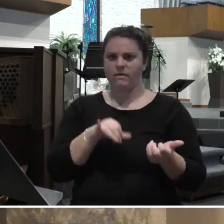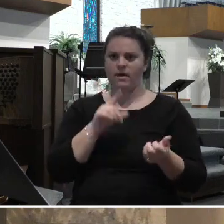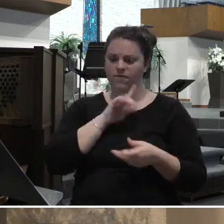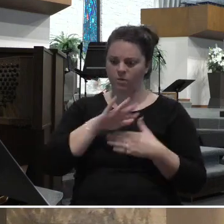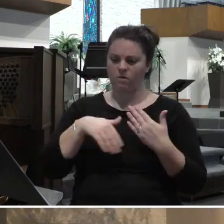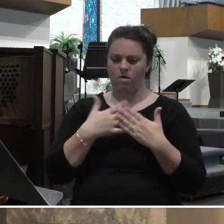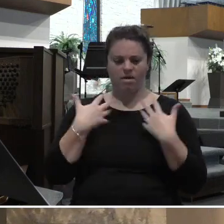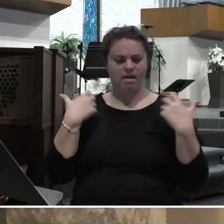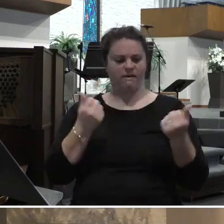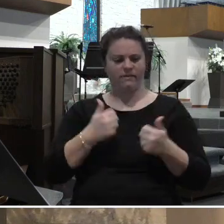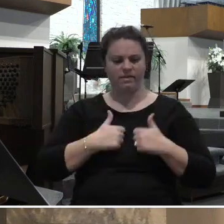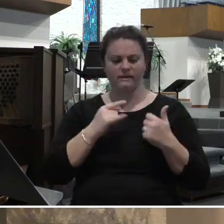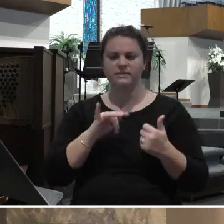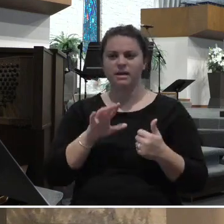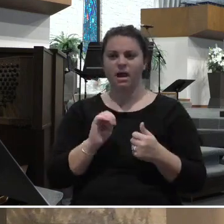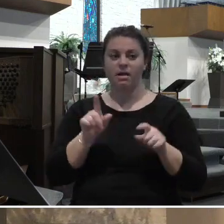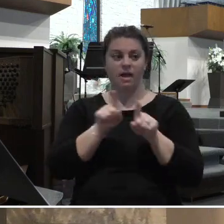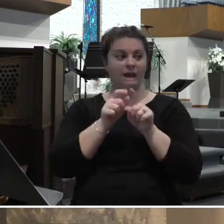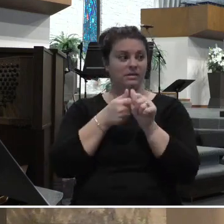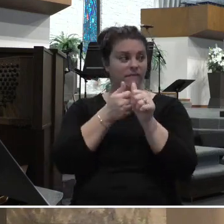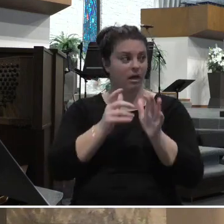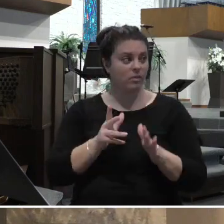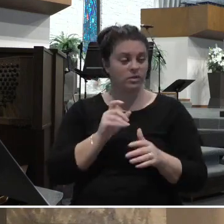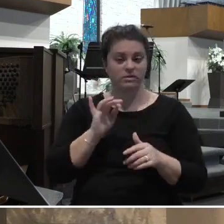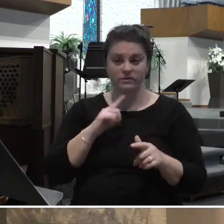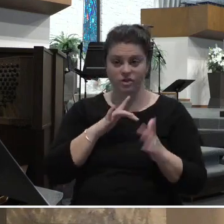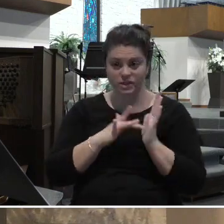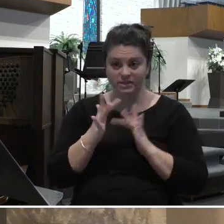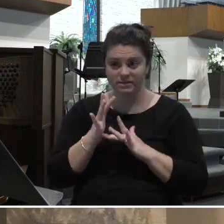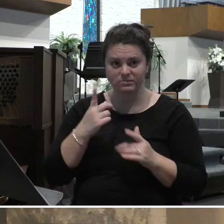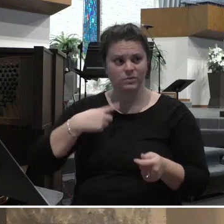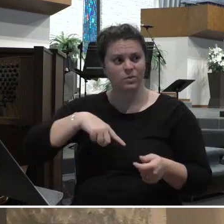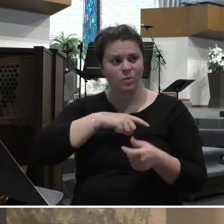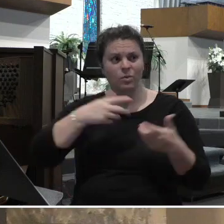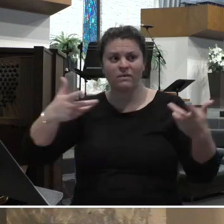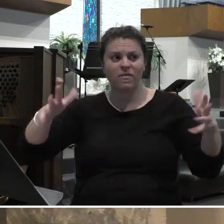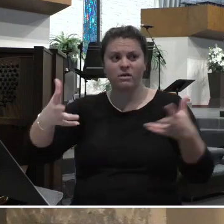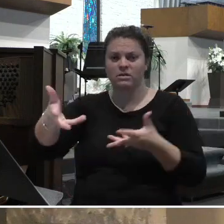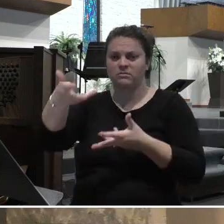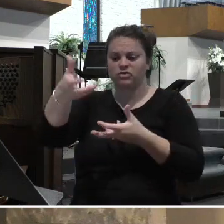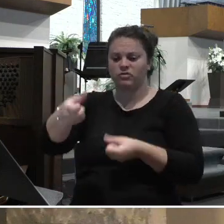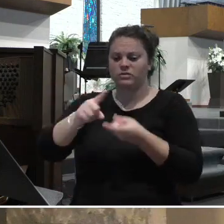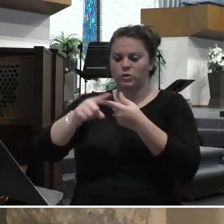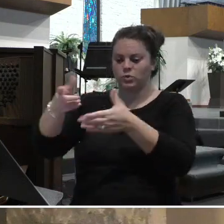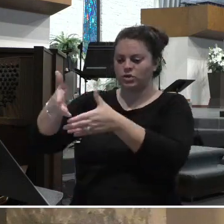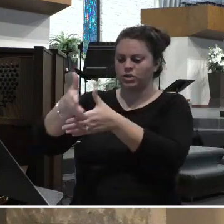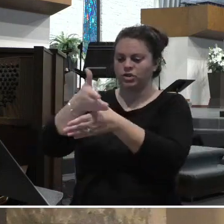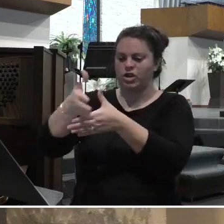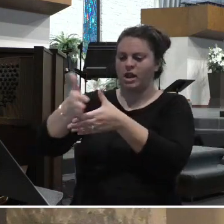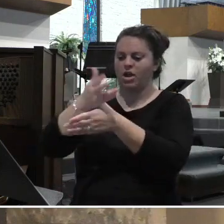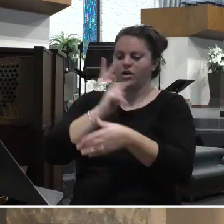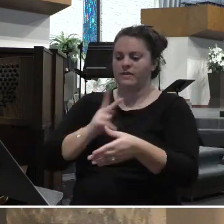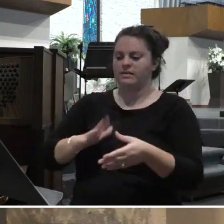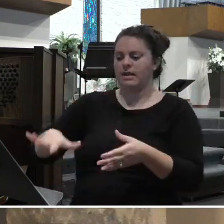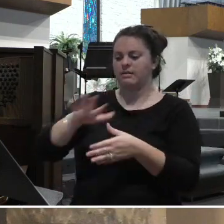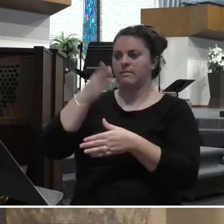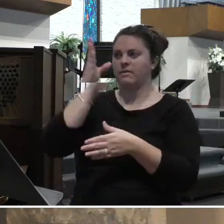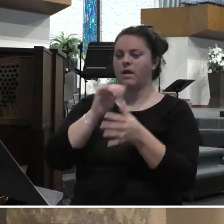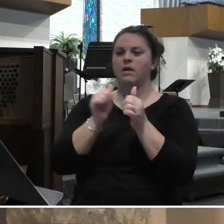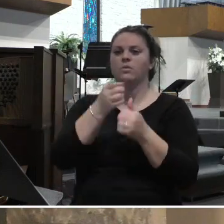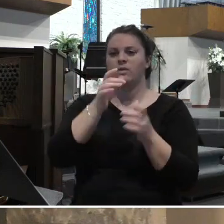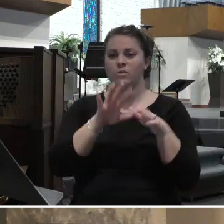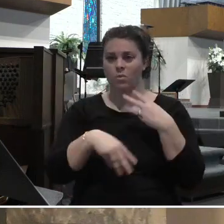And as followers of Jesus, we have been entrusted to share this kingdom, this kingdom of God with the world. God